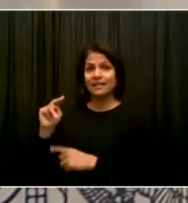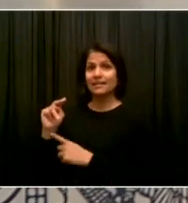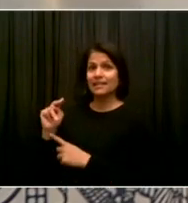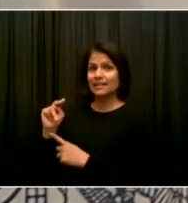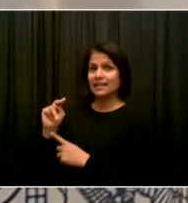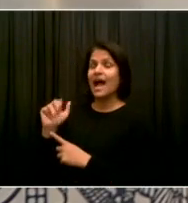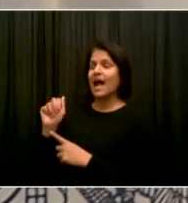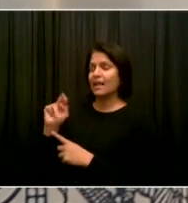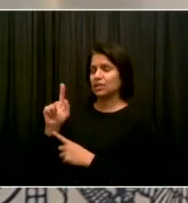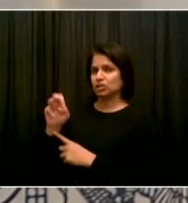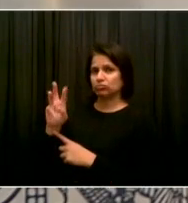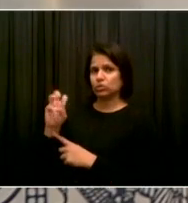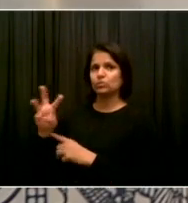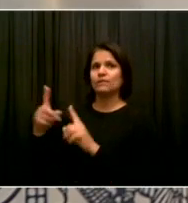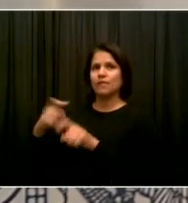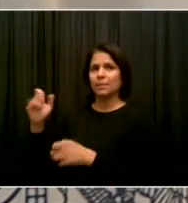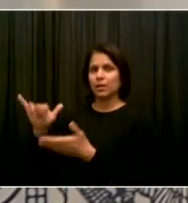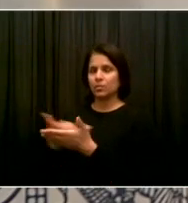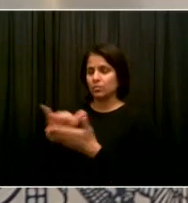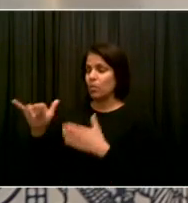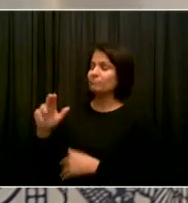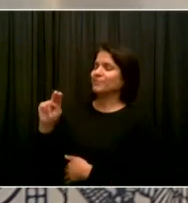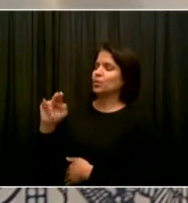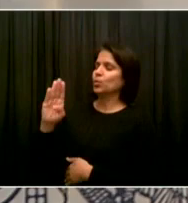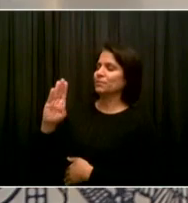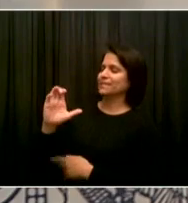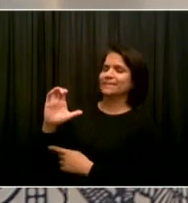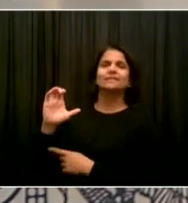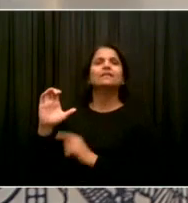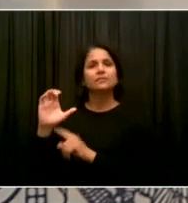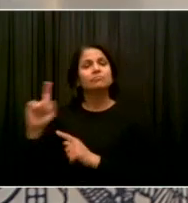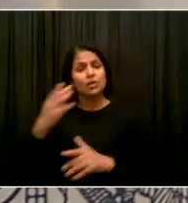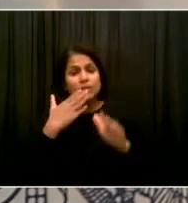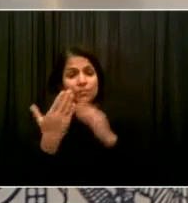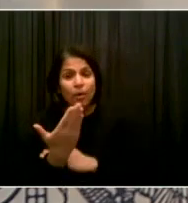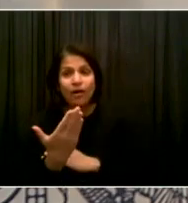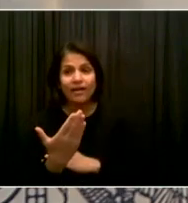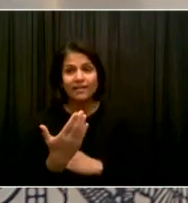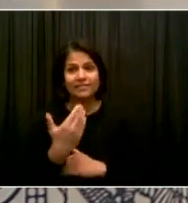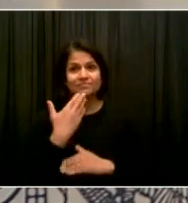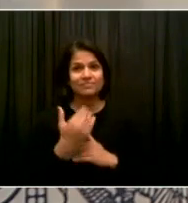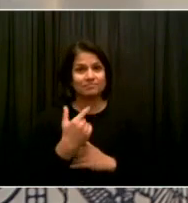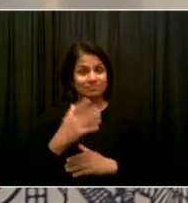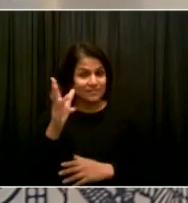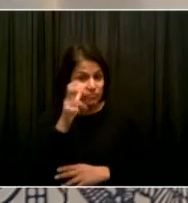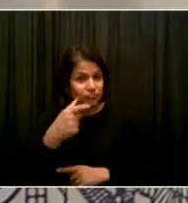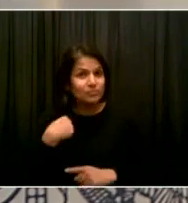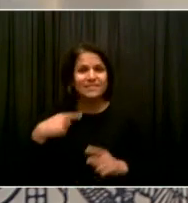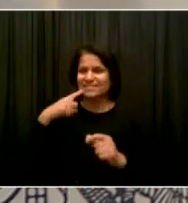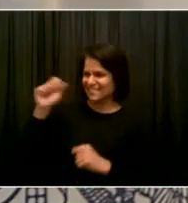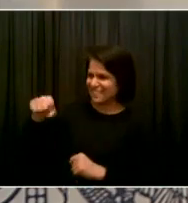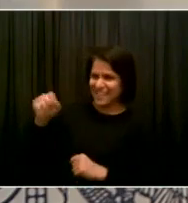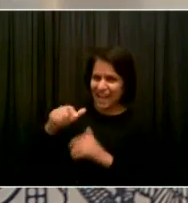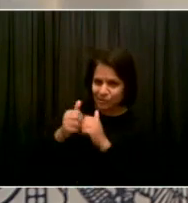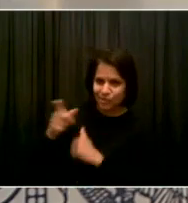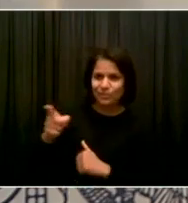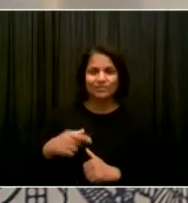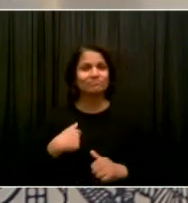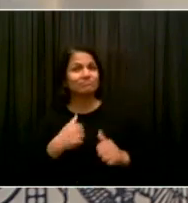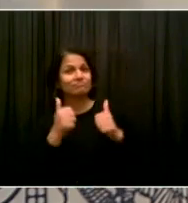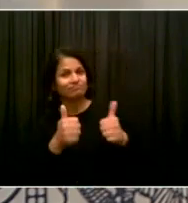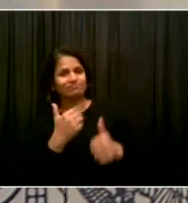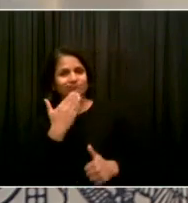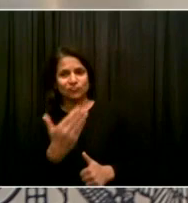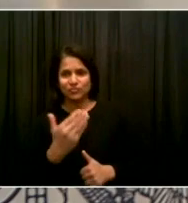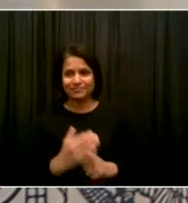Good morning, Mr. Mayor and everyone on the call. Can you hear me? Yes, Andrew. How are you doing today? Doing well. Thanks for asking. I want to drill